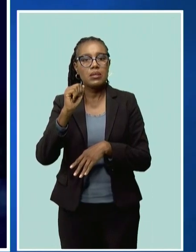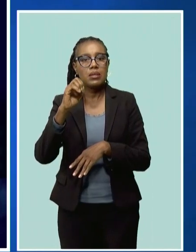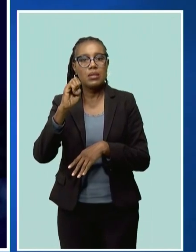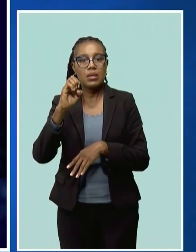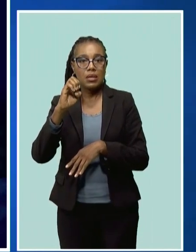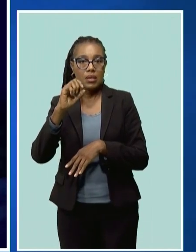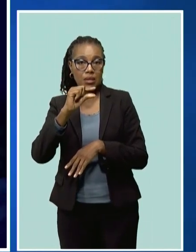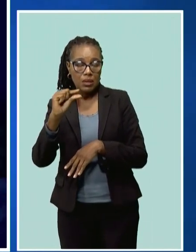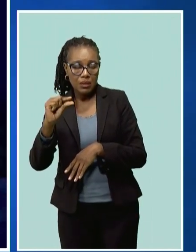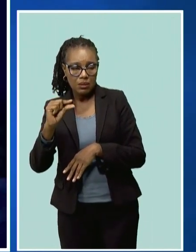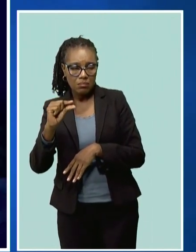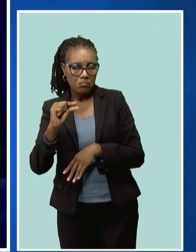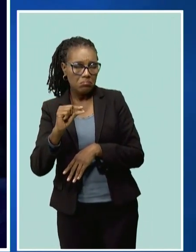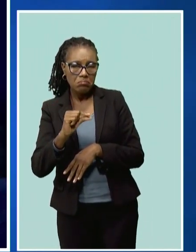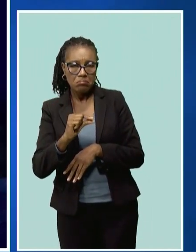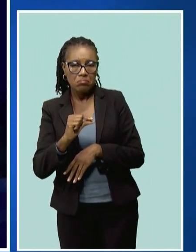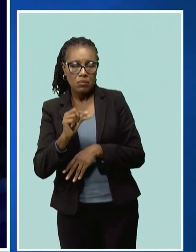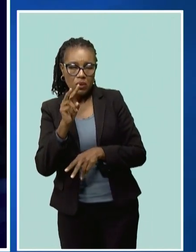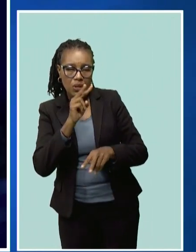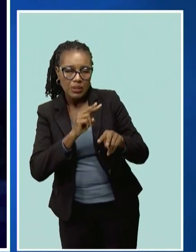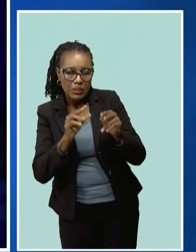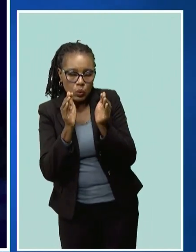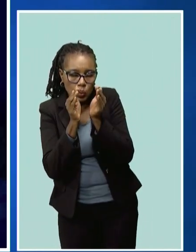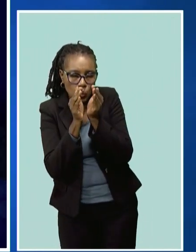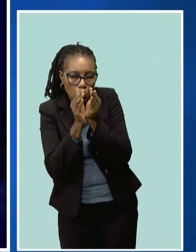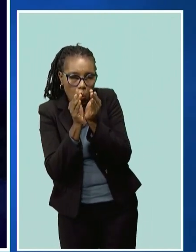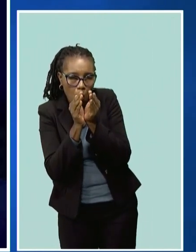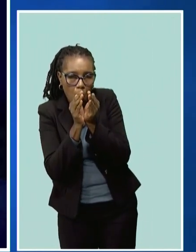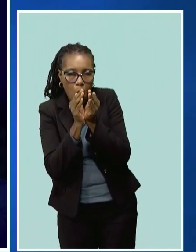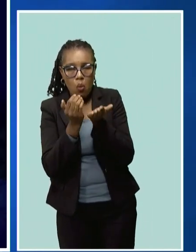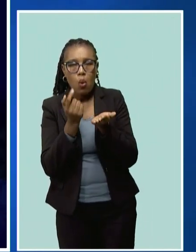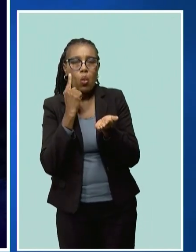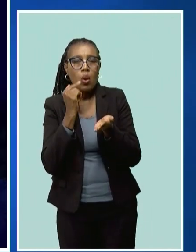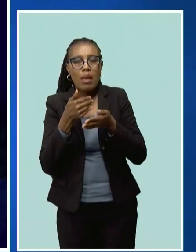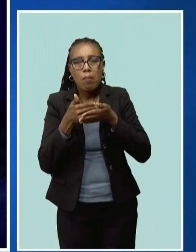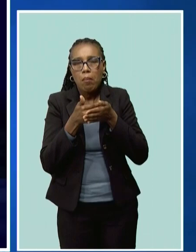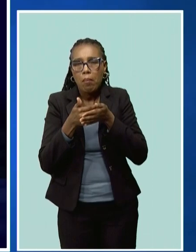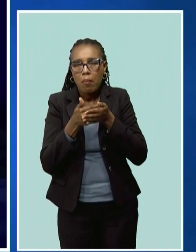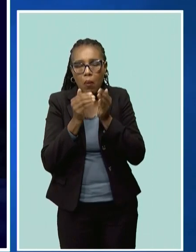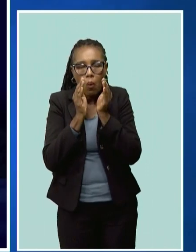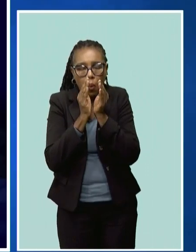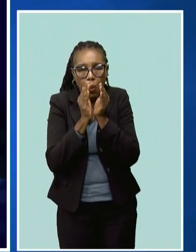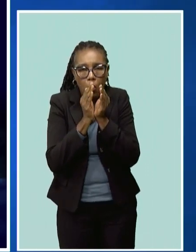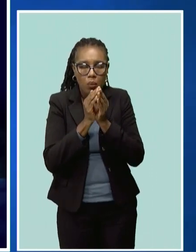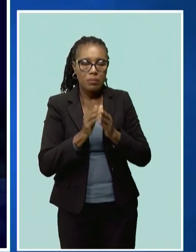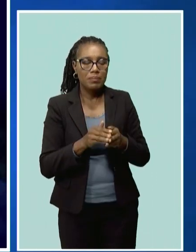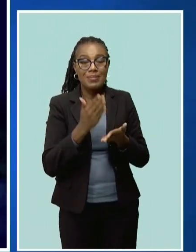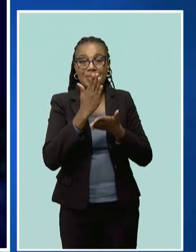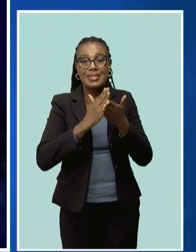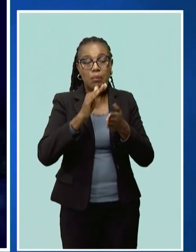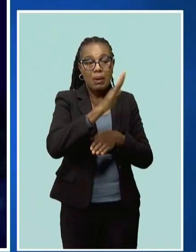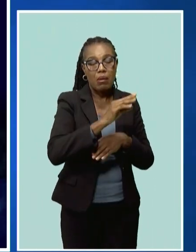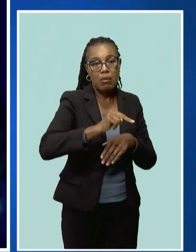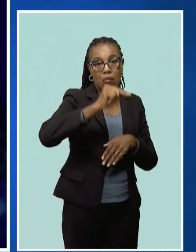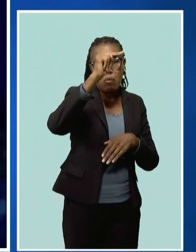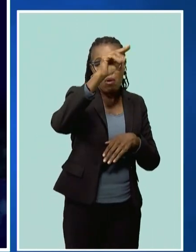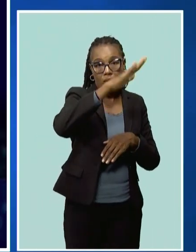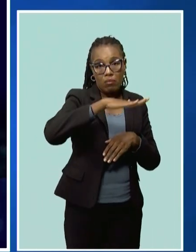they have observed are smaller juveniles in areas, especially in the north,